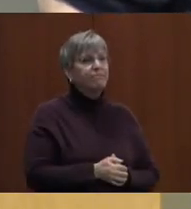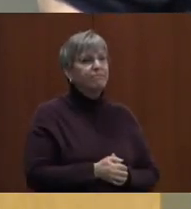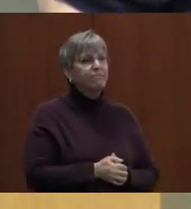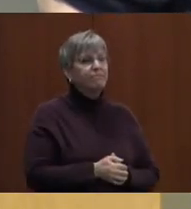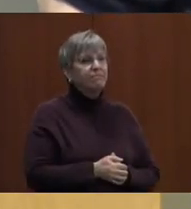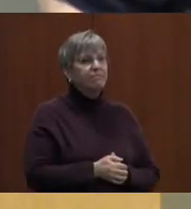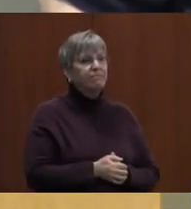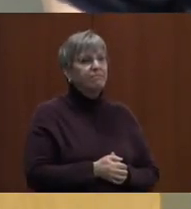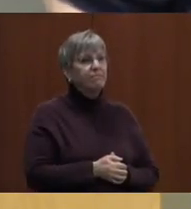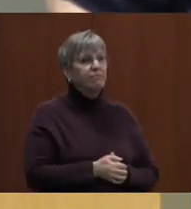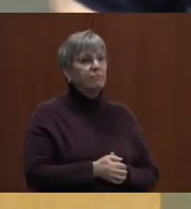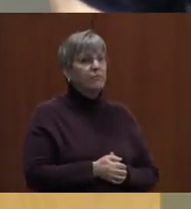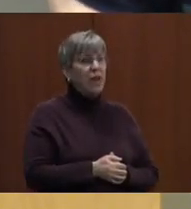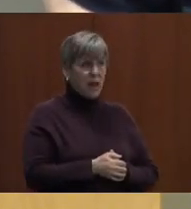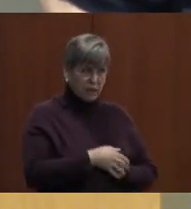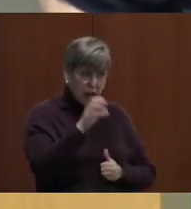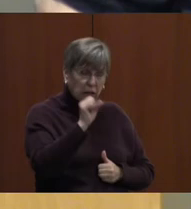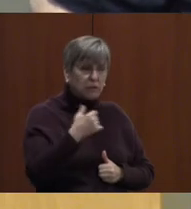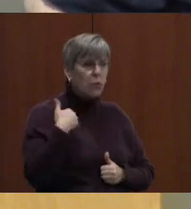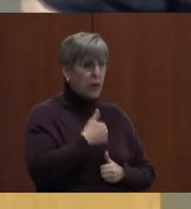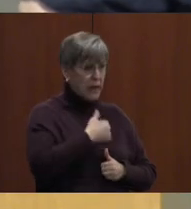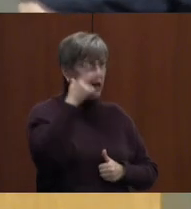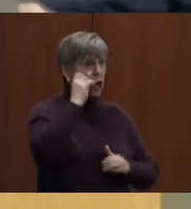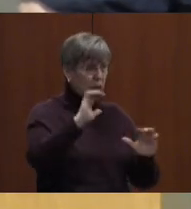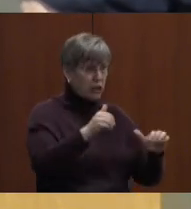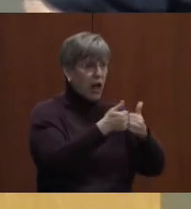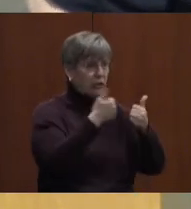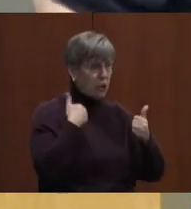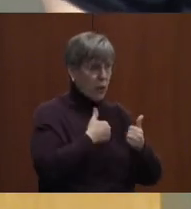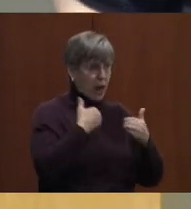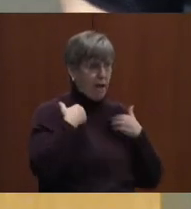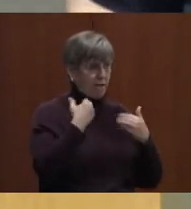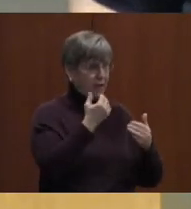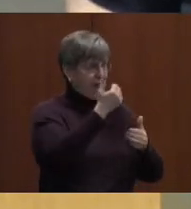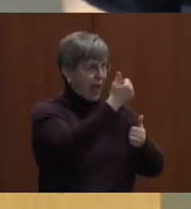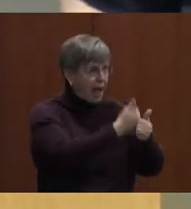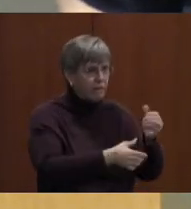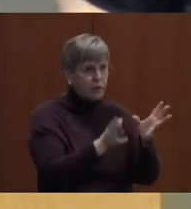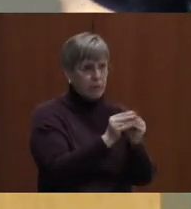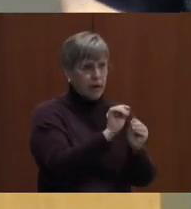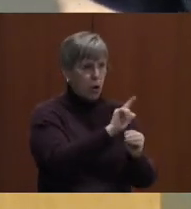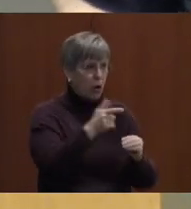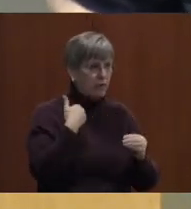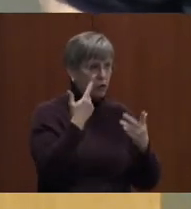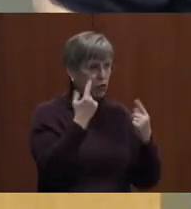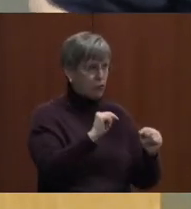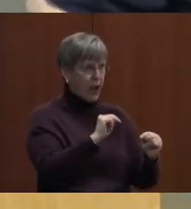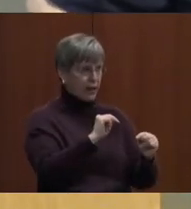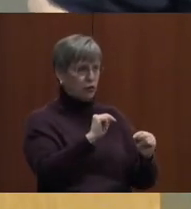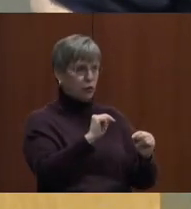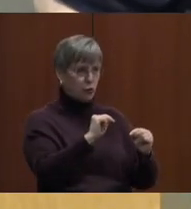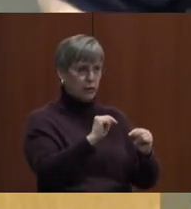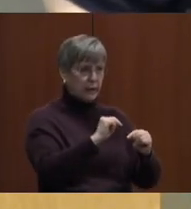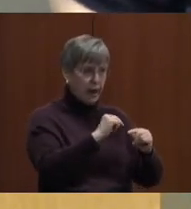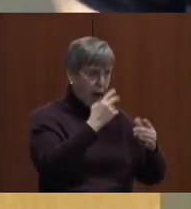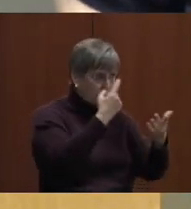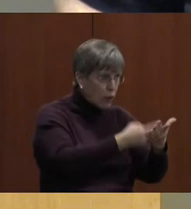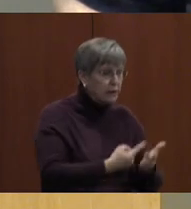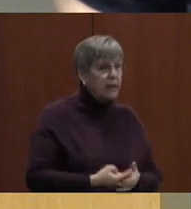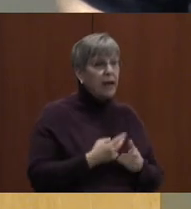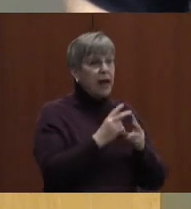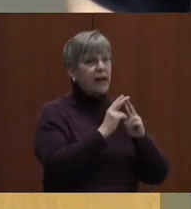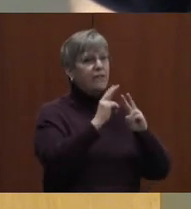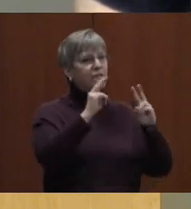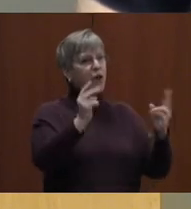challenges that we hear about at every meeting, which obviously we're all trying to tackle, it's very refreshing to hear